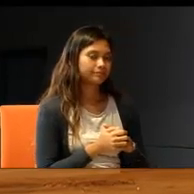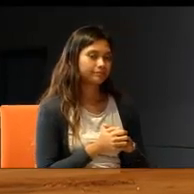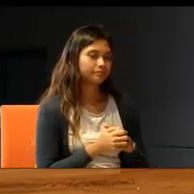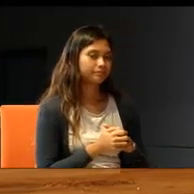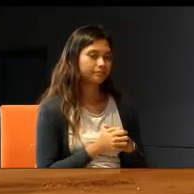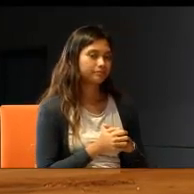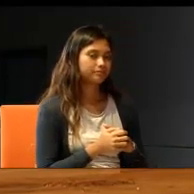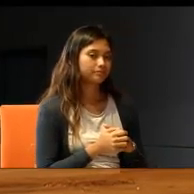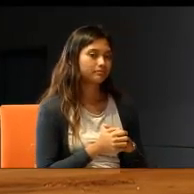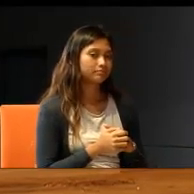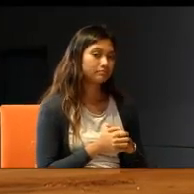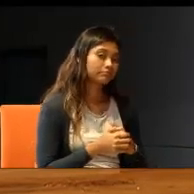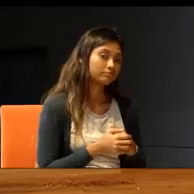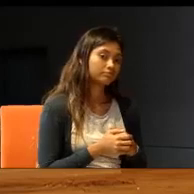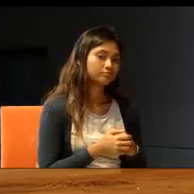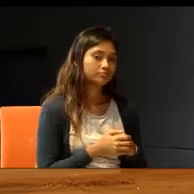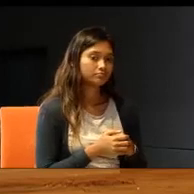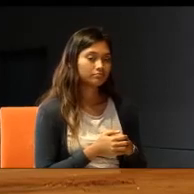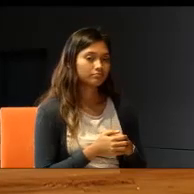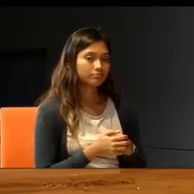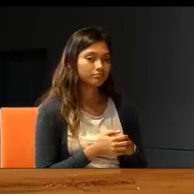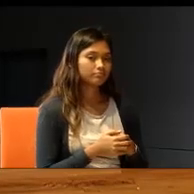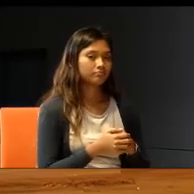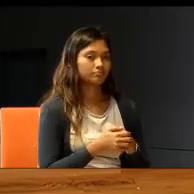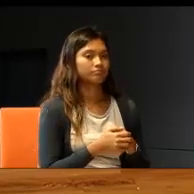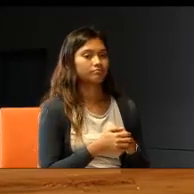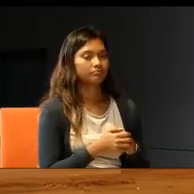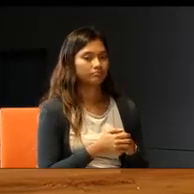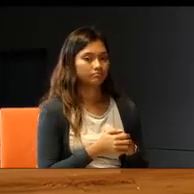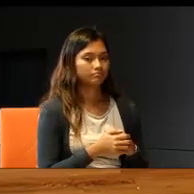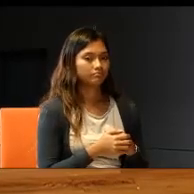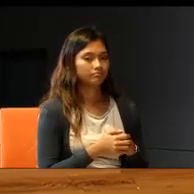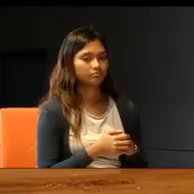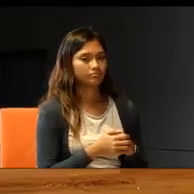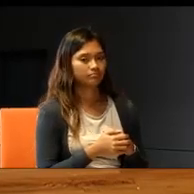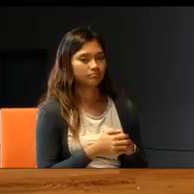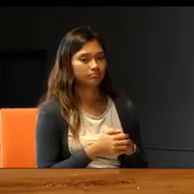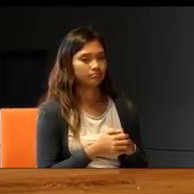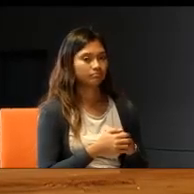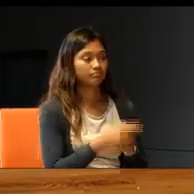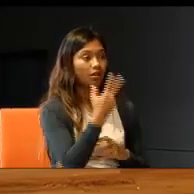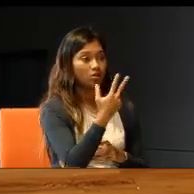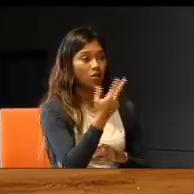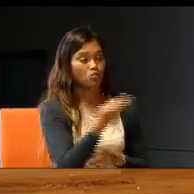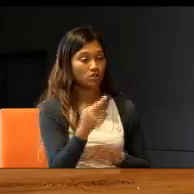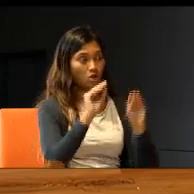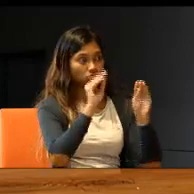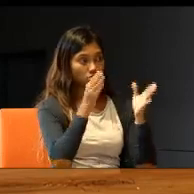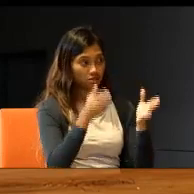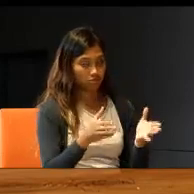short-changed, I really wouldn't know. But, three resource teachers,